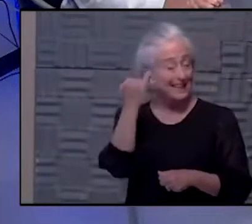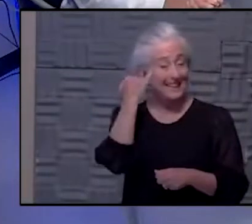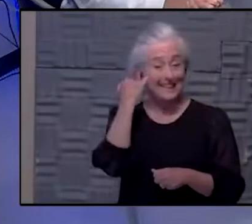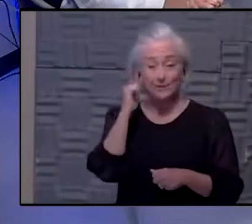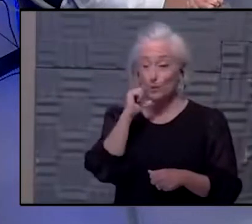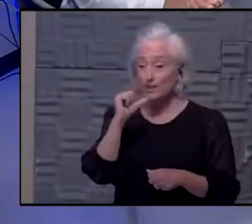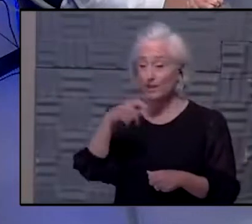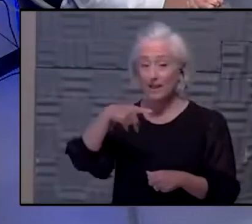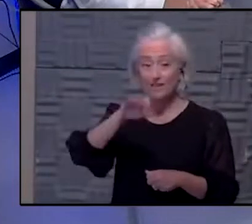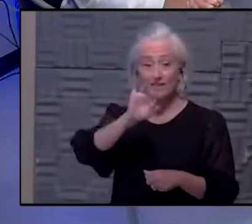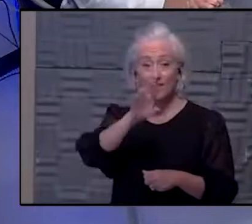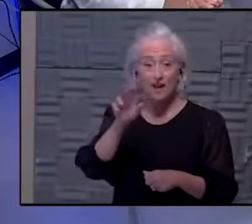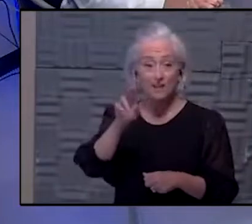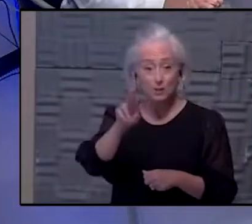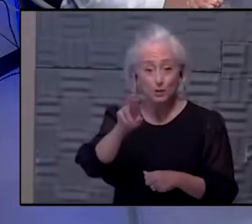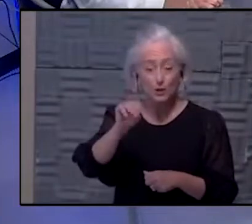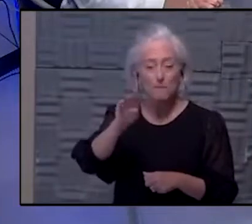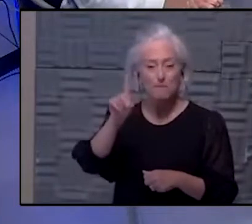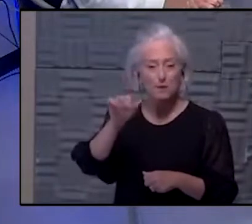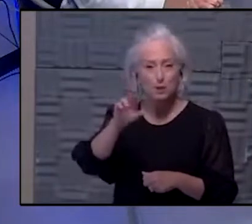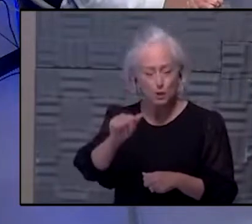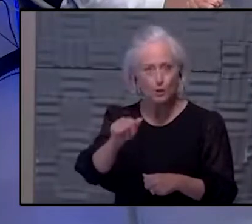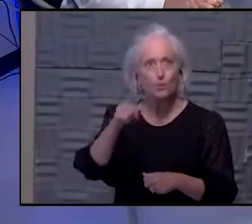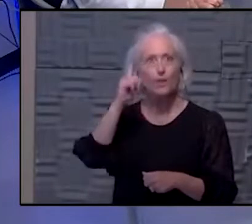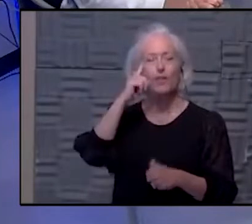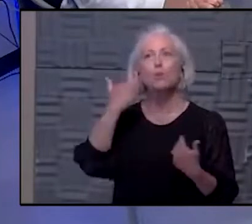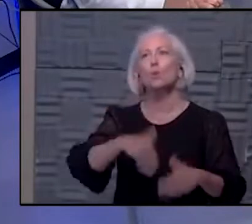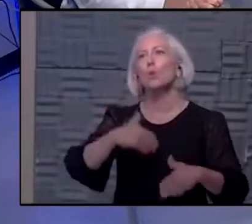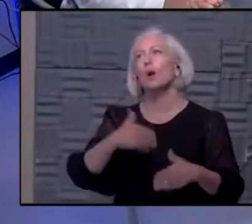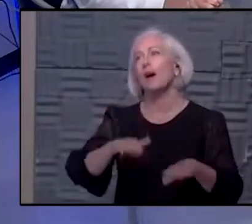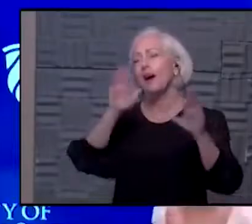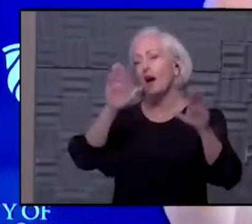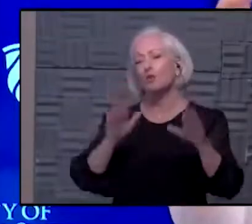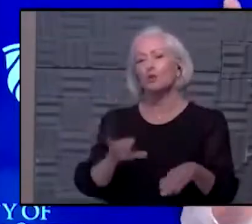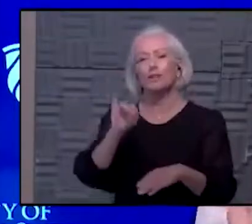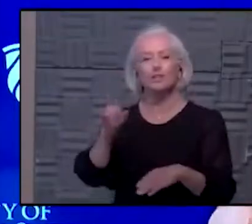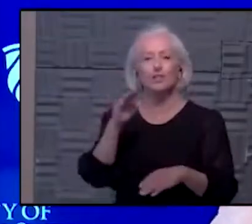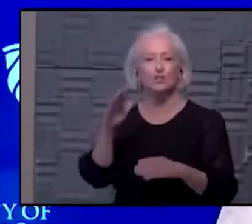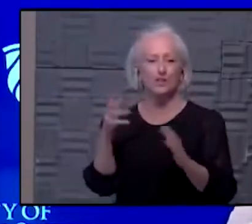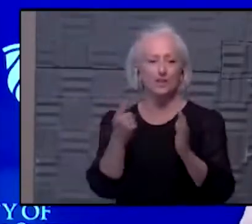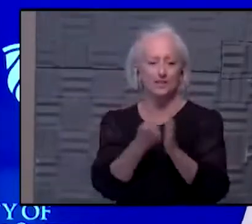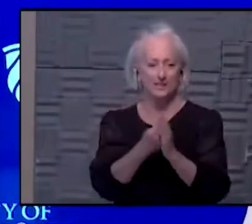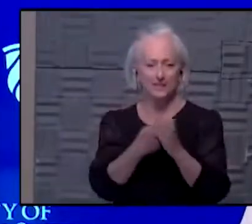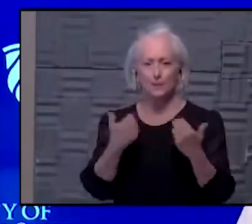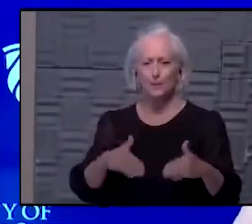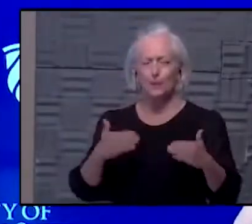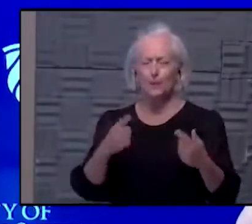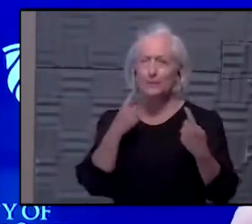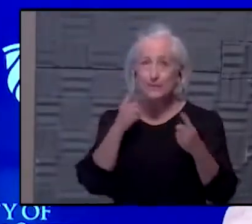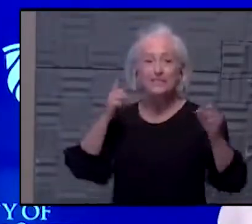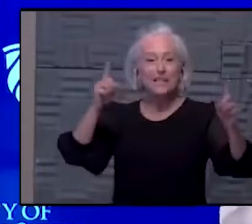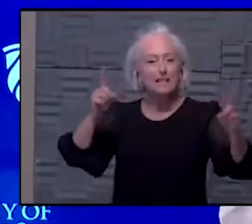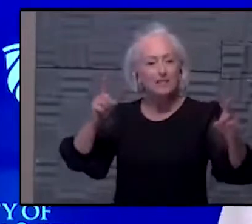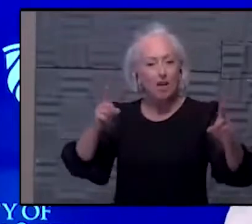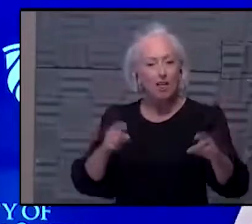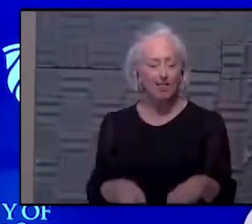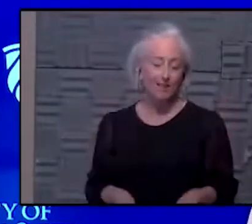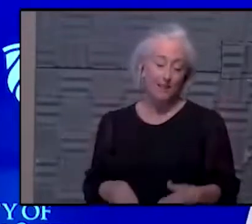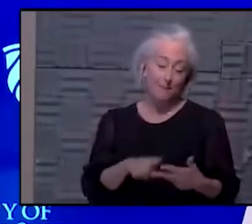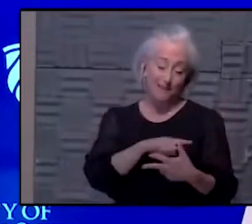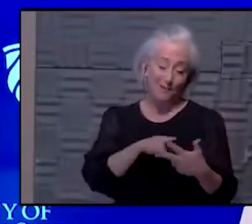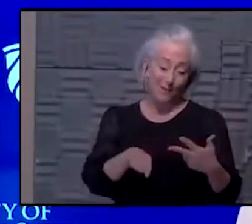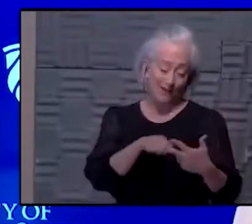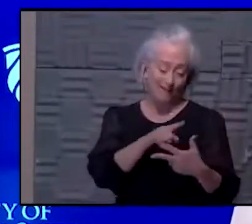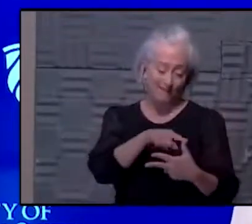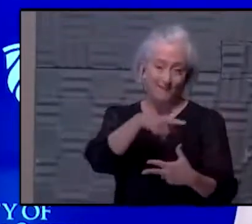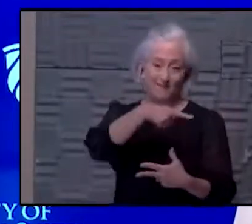Pfizer and Moderna, we would be agog over how great the J&J vaccine was, right? I mean, it really is incredibly successful. It's just you've got Pfizer and Moderna out here